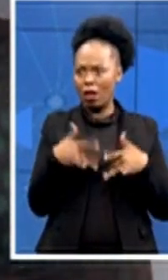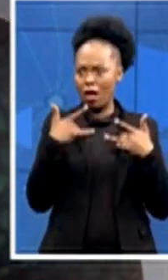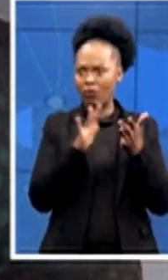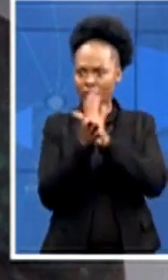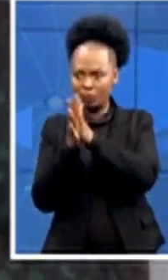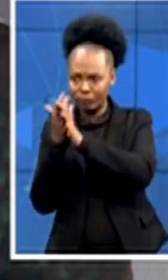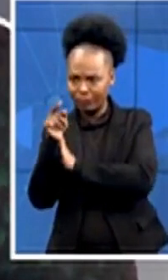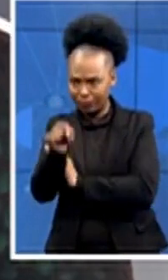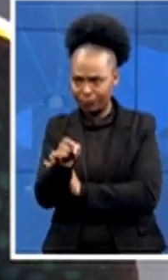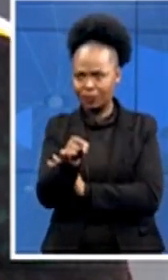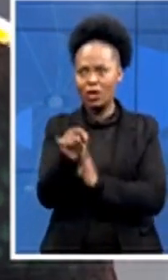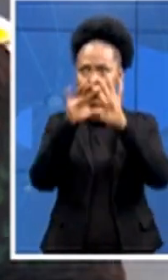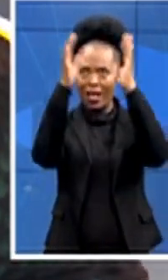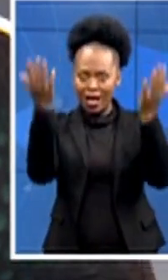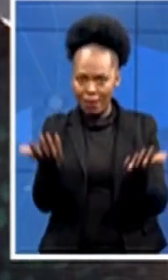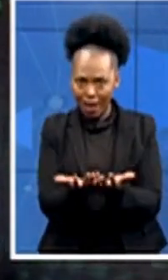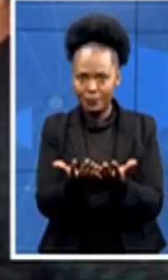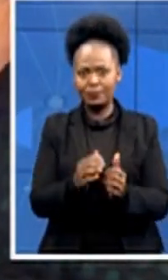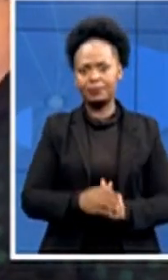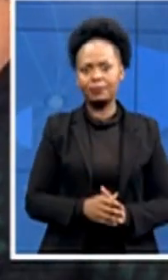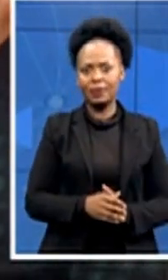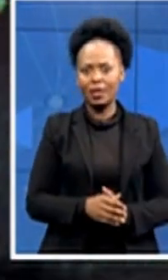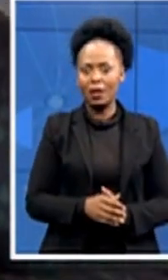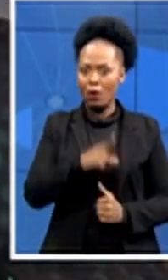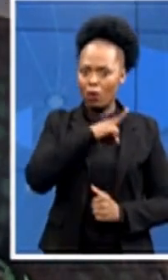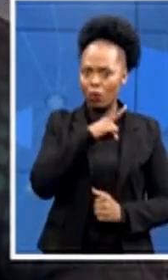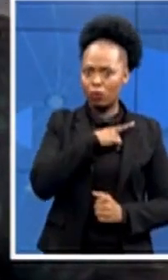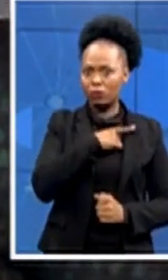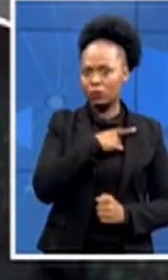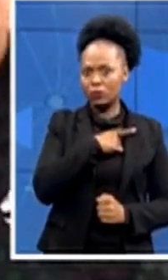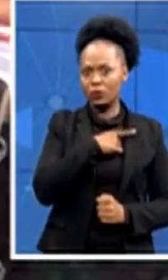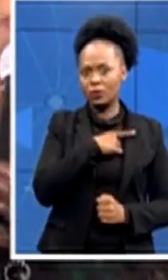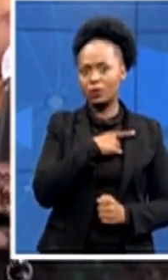With who read This is art